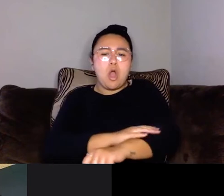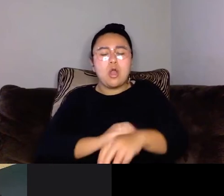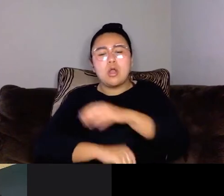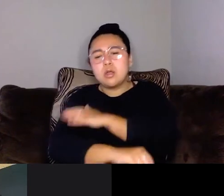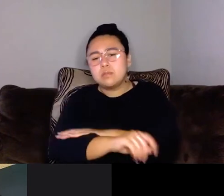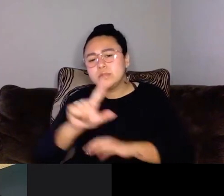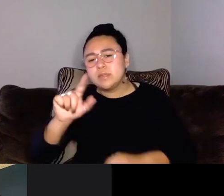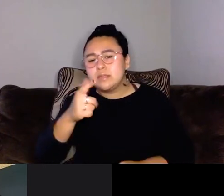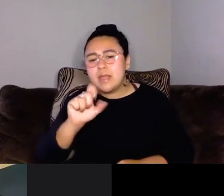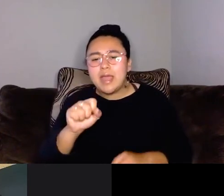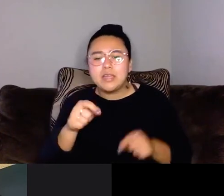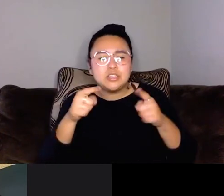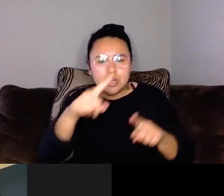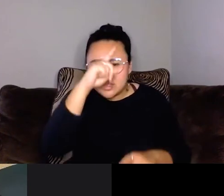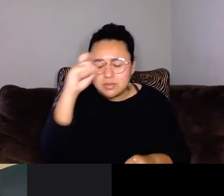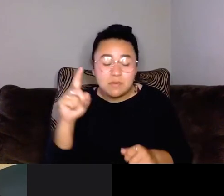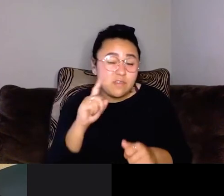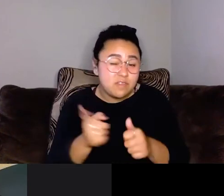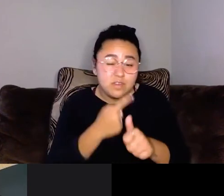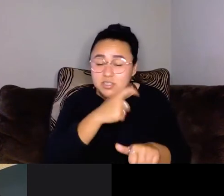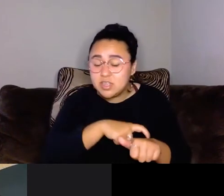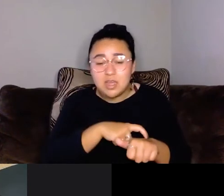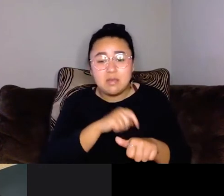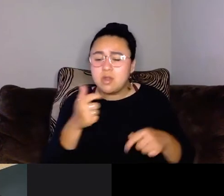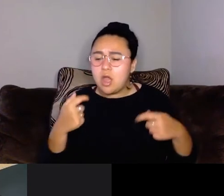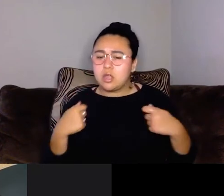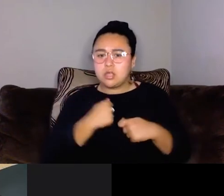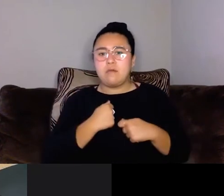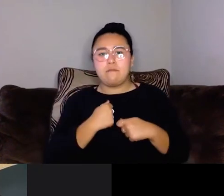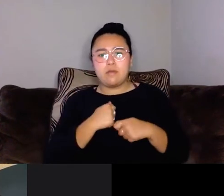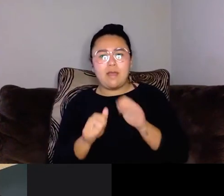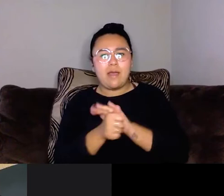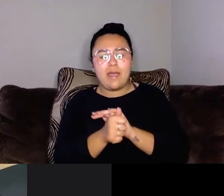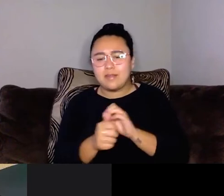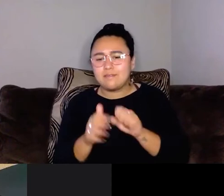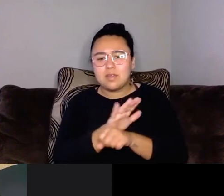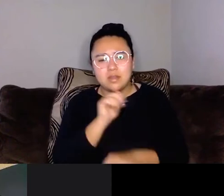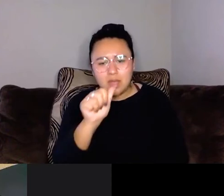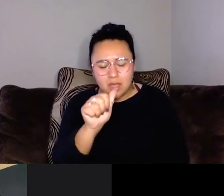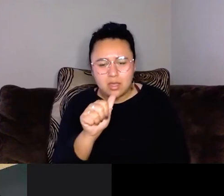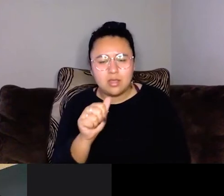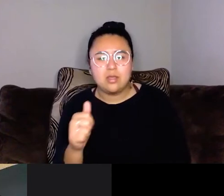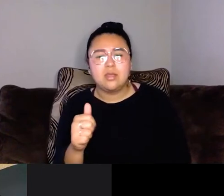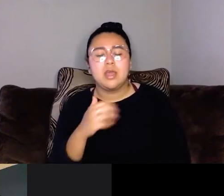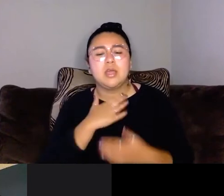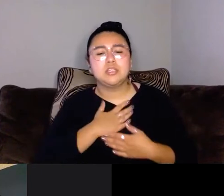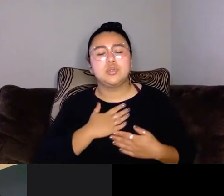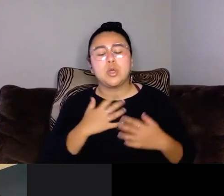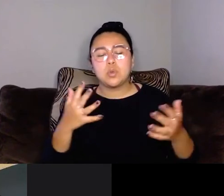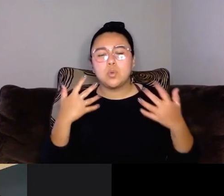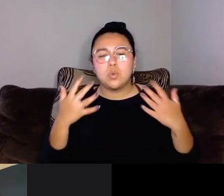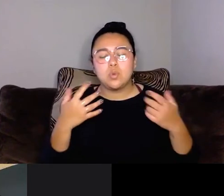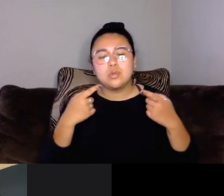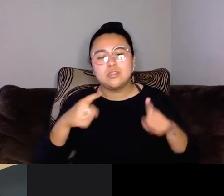summer or just not covering up completely and enjoying, um, being cooler during the summer